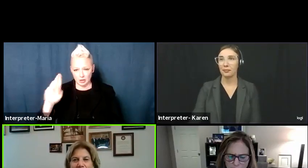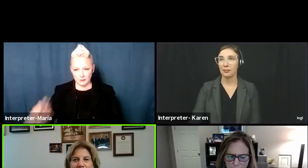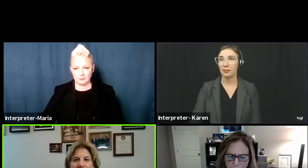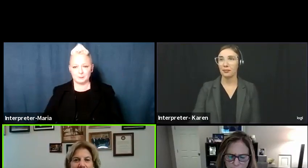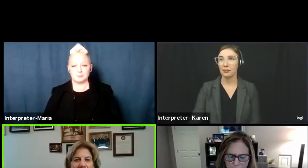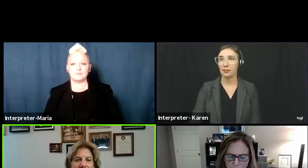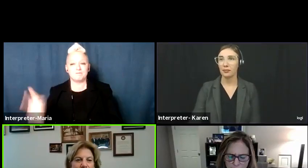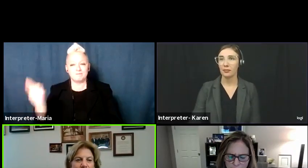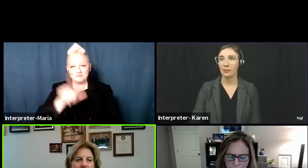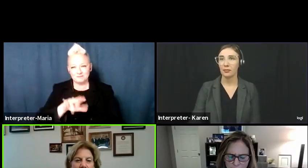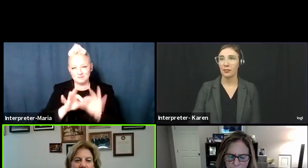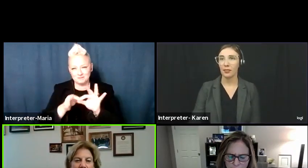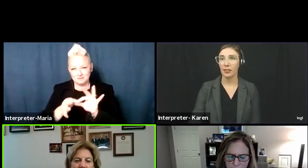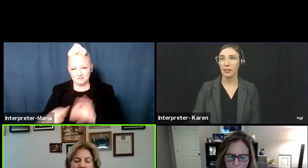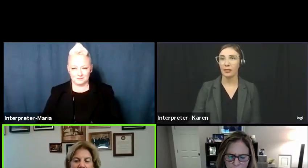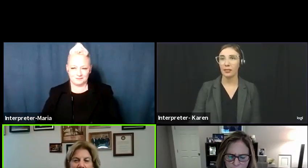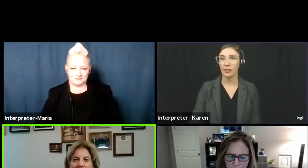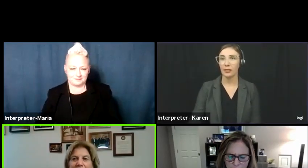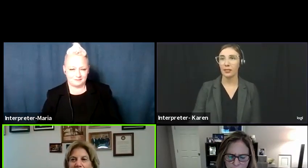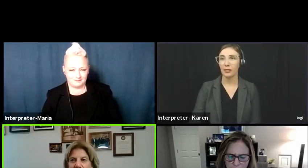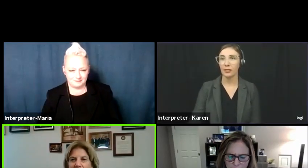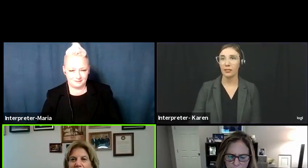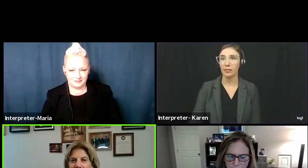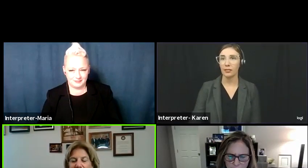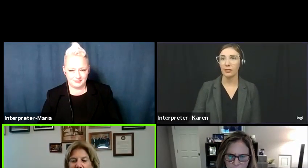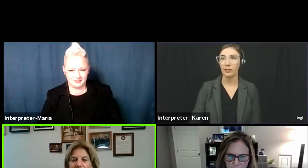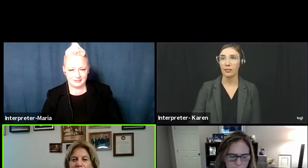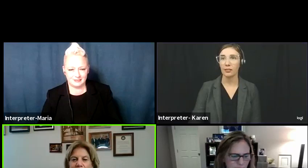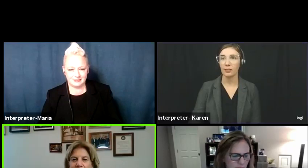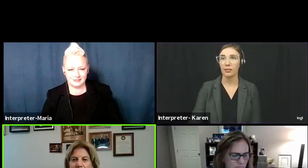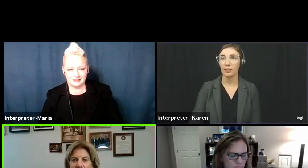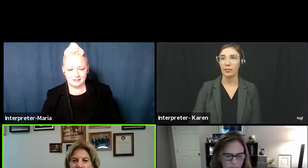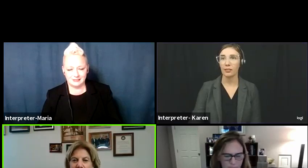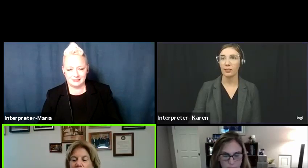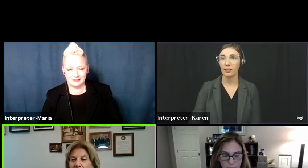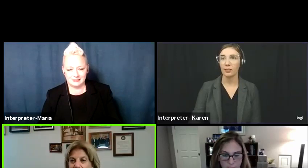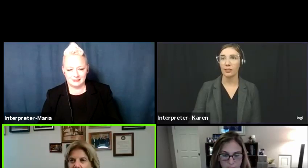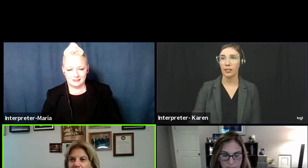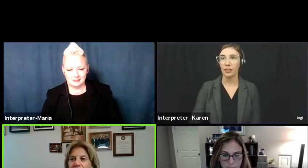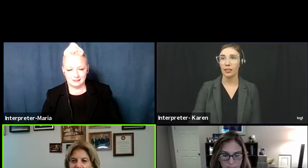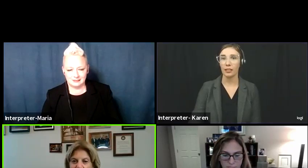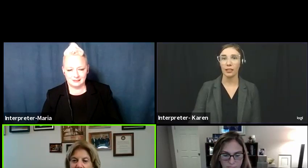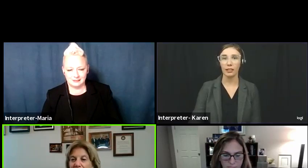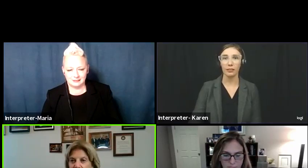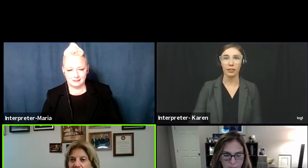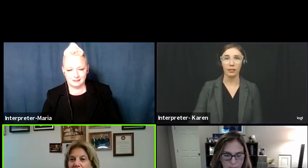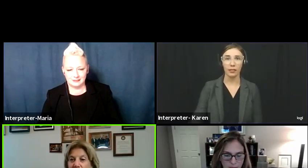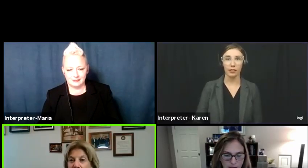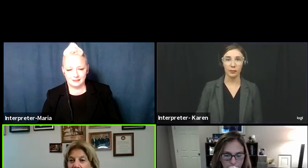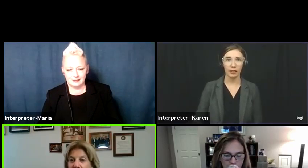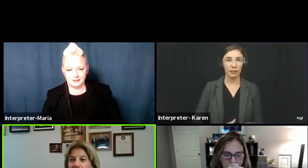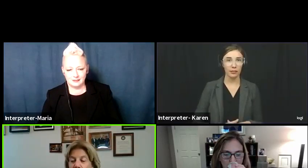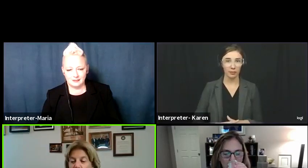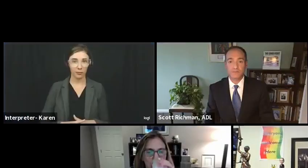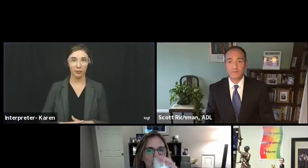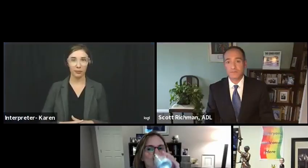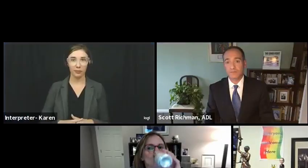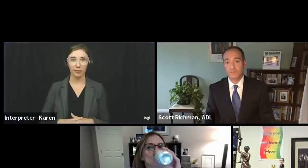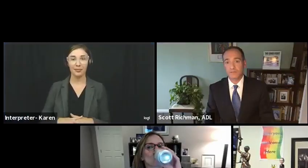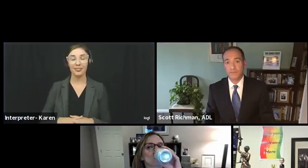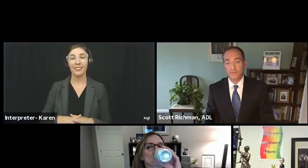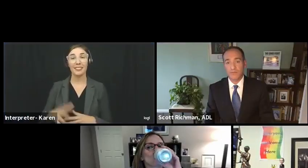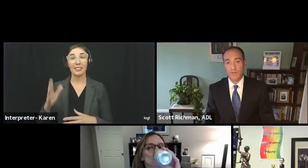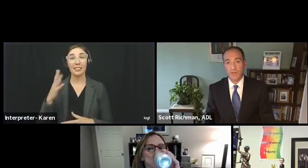Thank you so much, Scott. And thank you for not only talking about the challenges, but the solutions. One of the many, as you said, there are many more